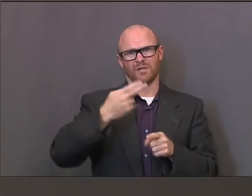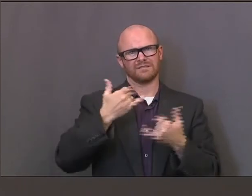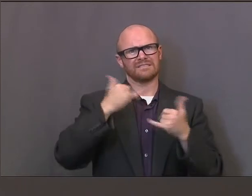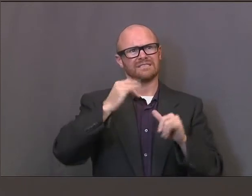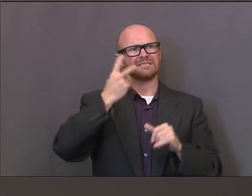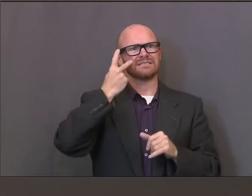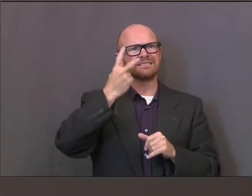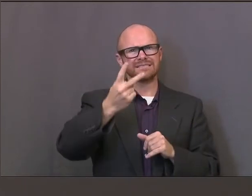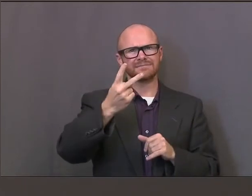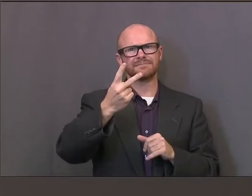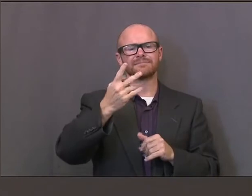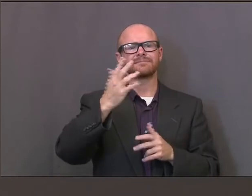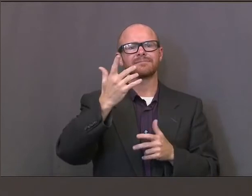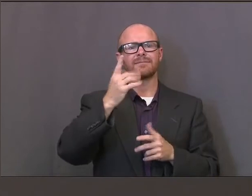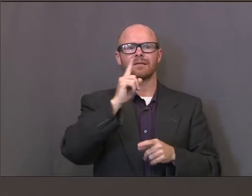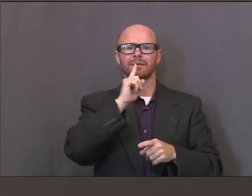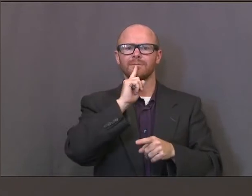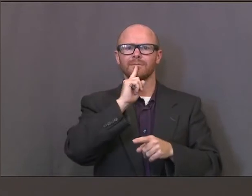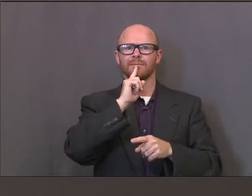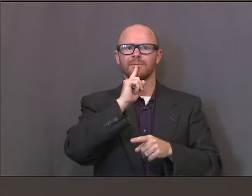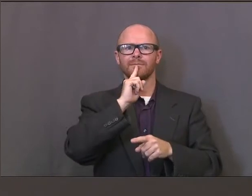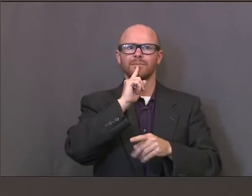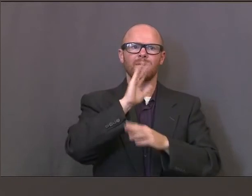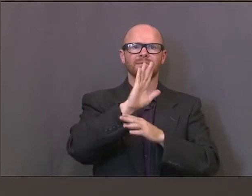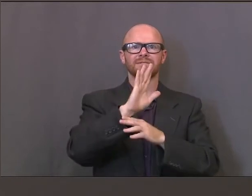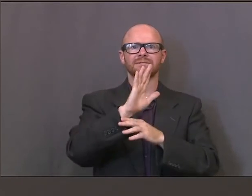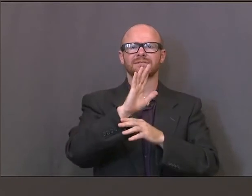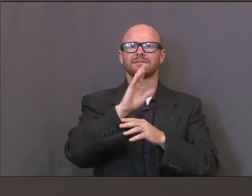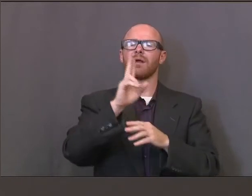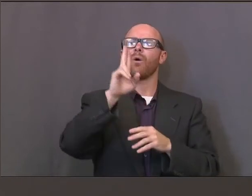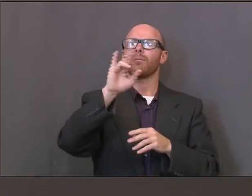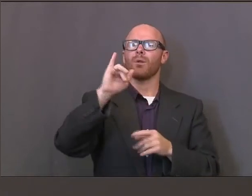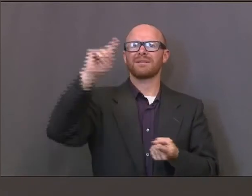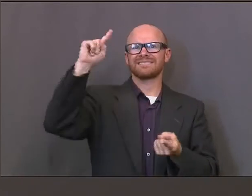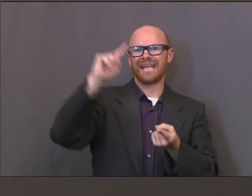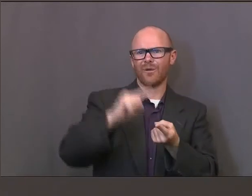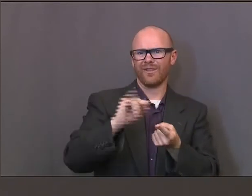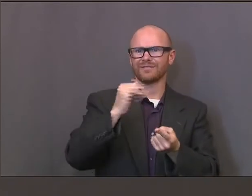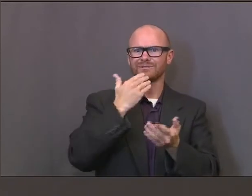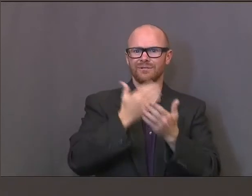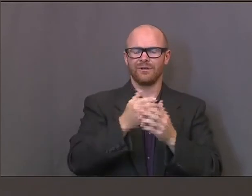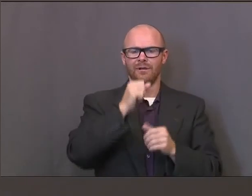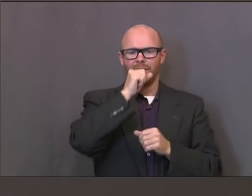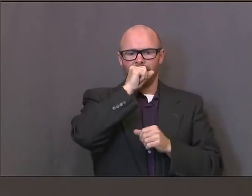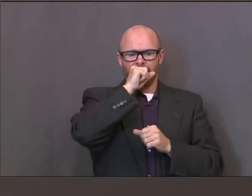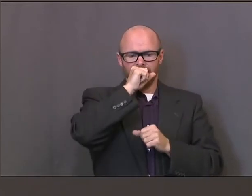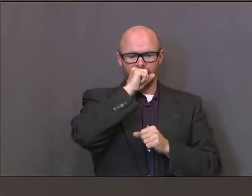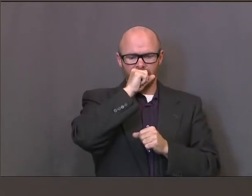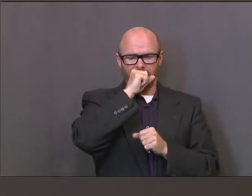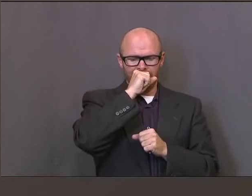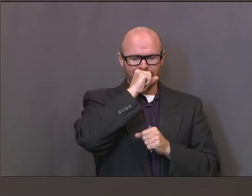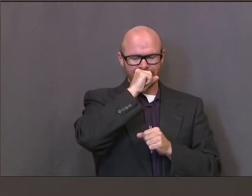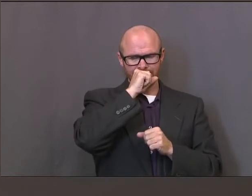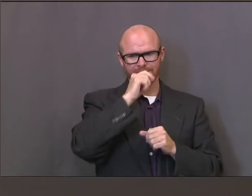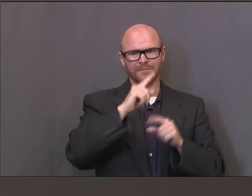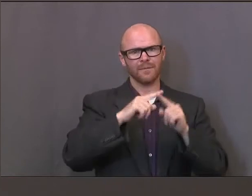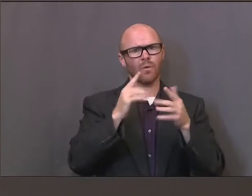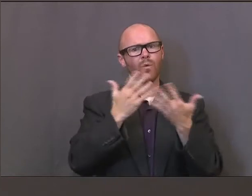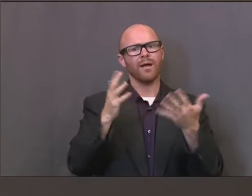a fairly promising unemployment rate. But I wanted to ask about consumer confidence,